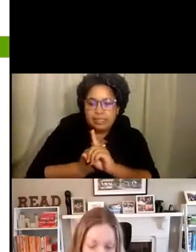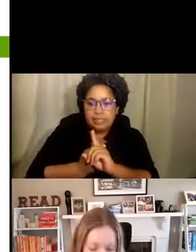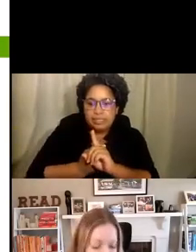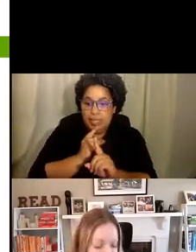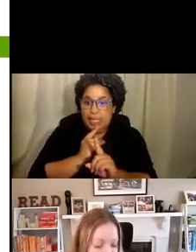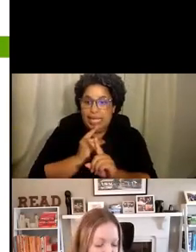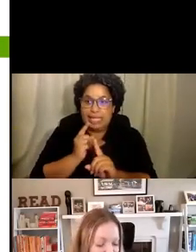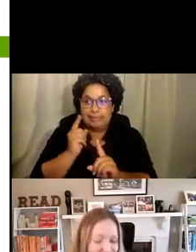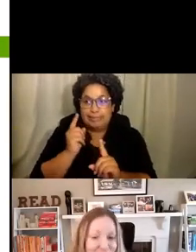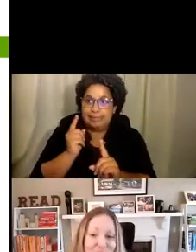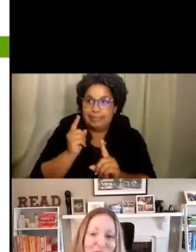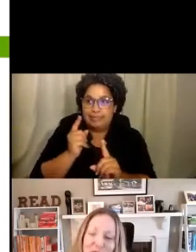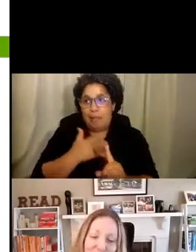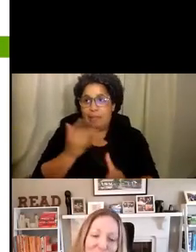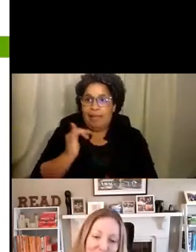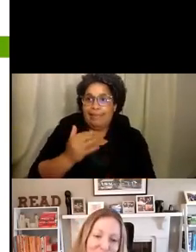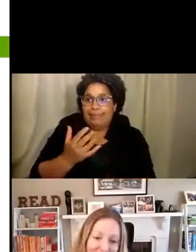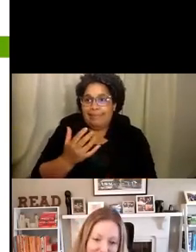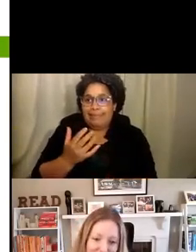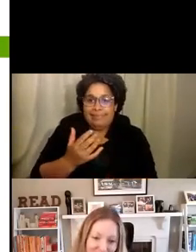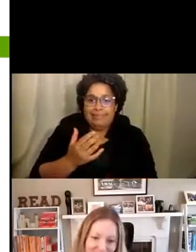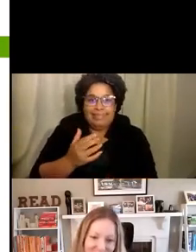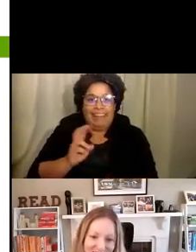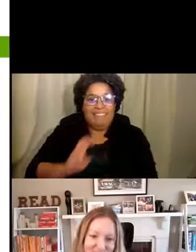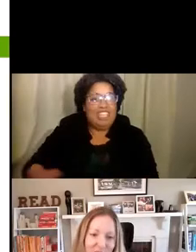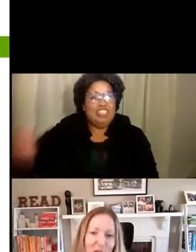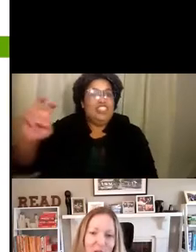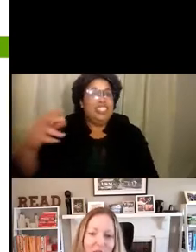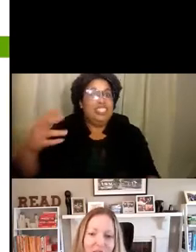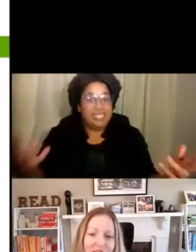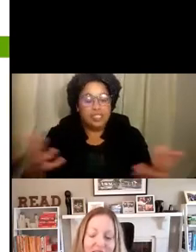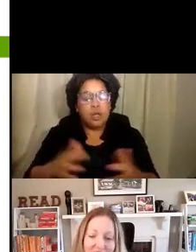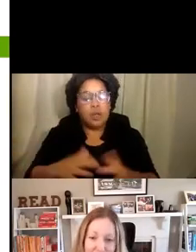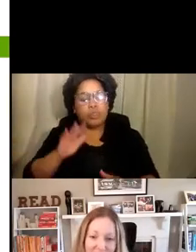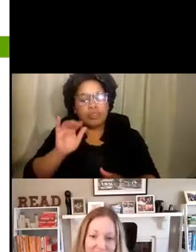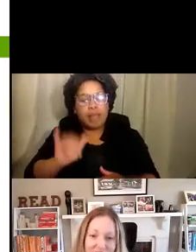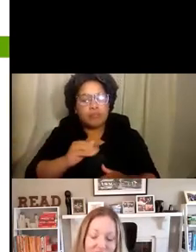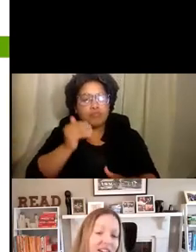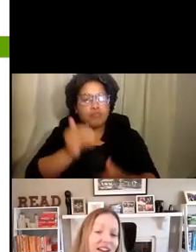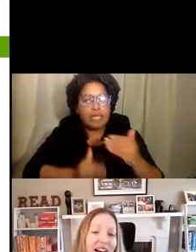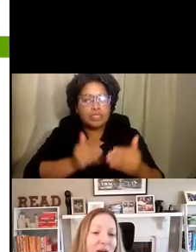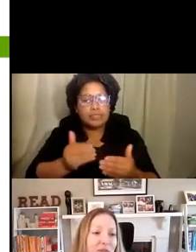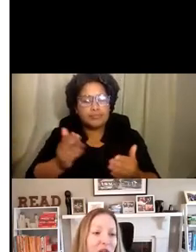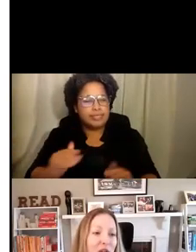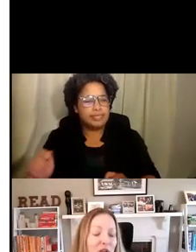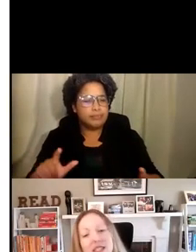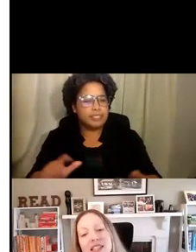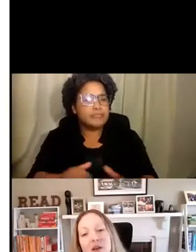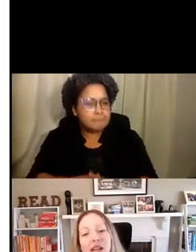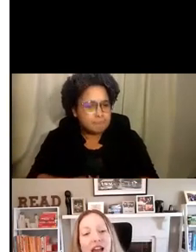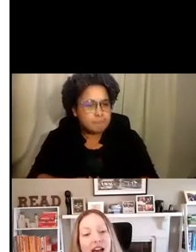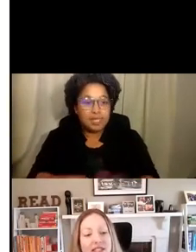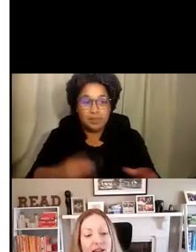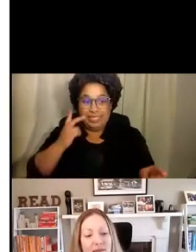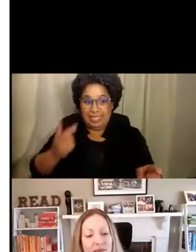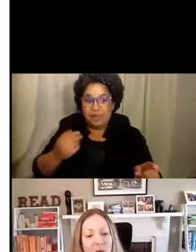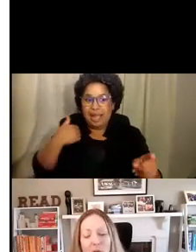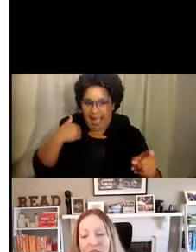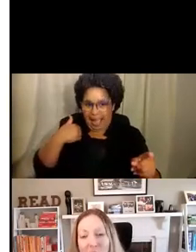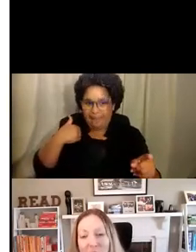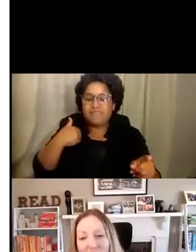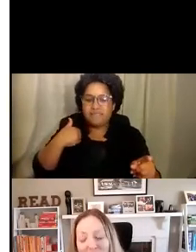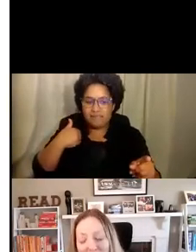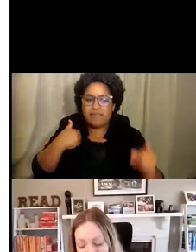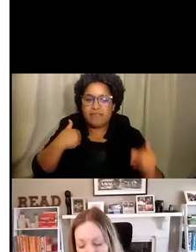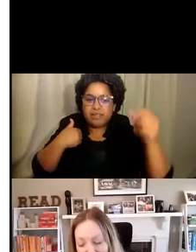adventure. So, to go through that process, on the next page, you'll see that we have some